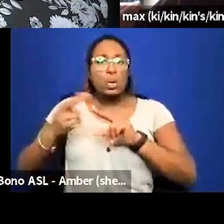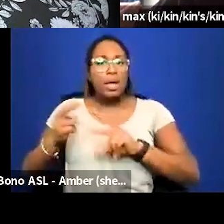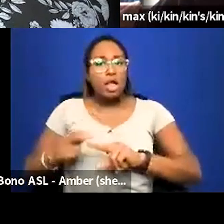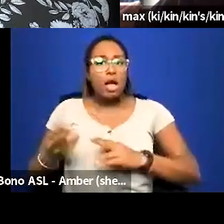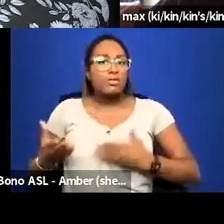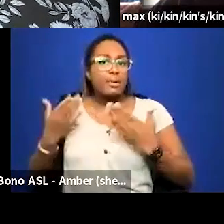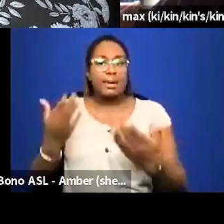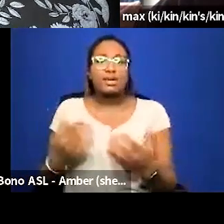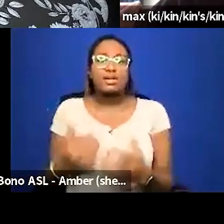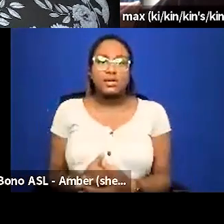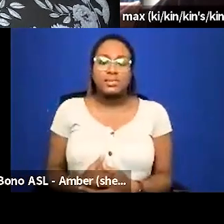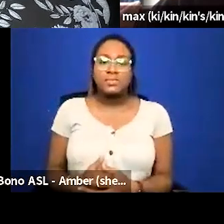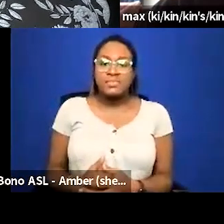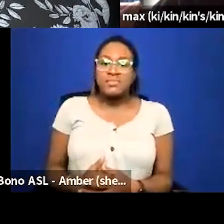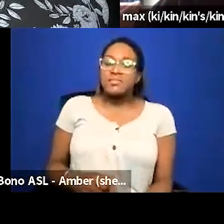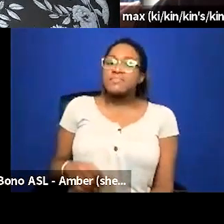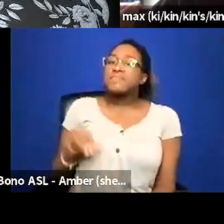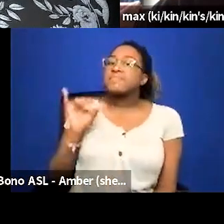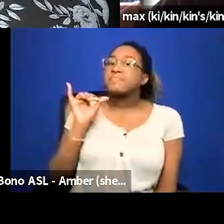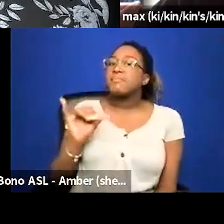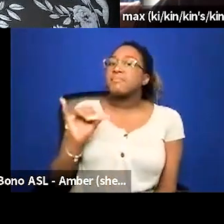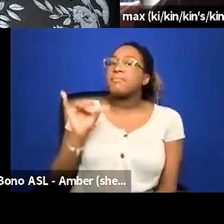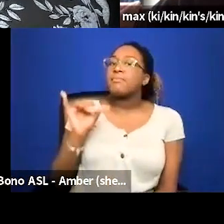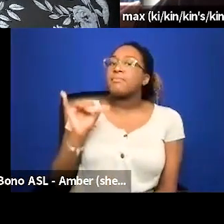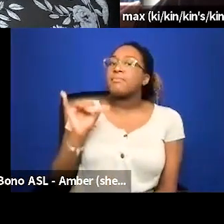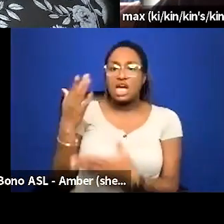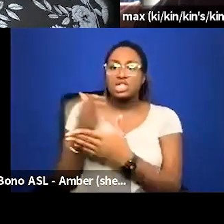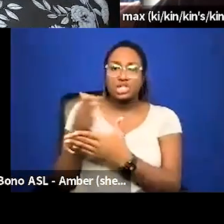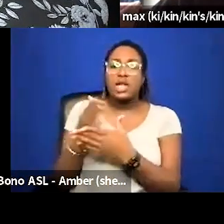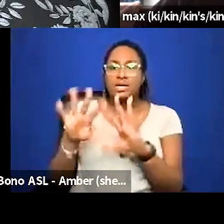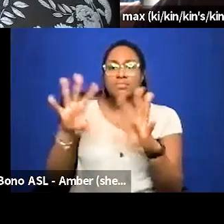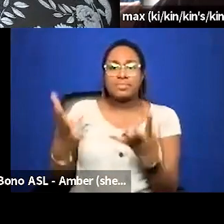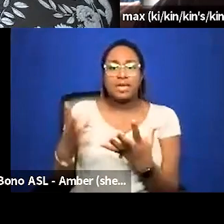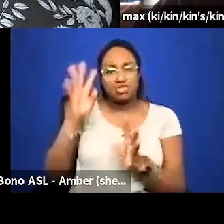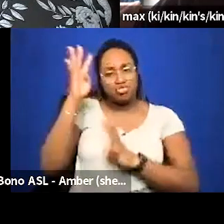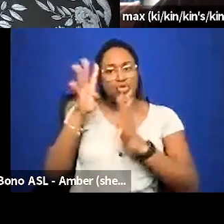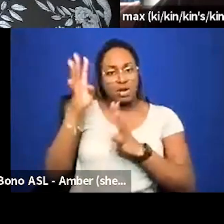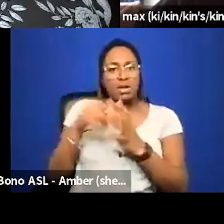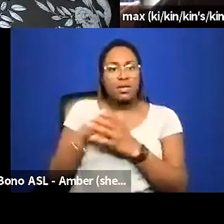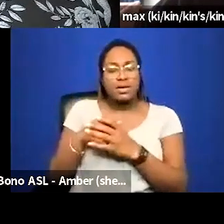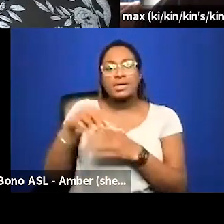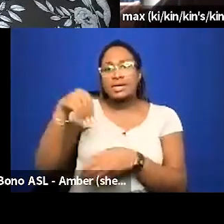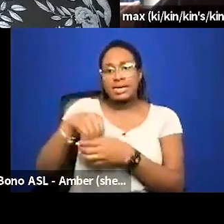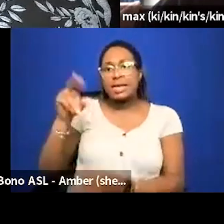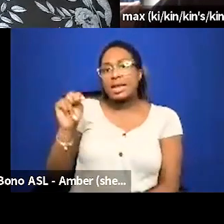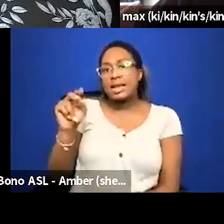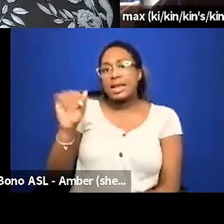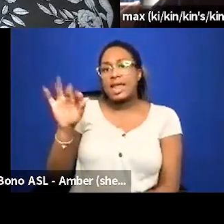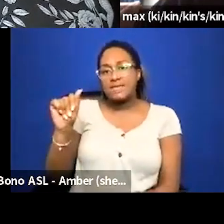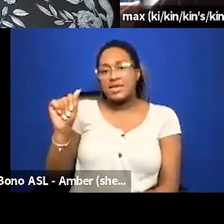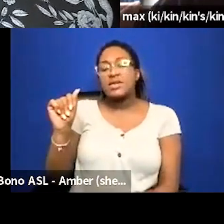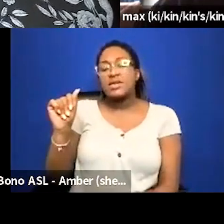i i think i did share the space that we created in our in the napa the other week